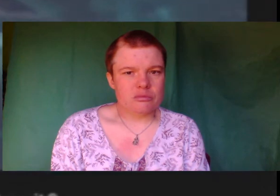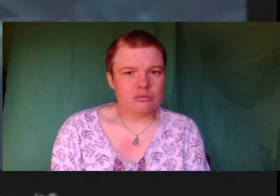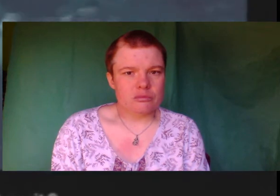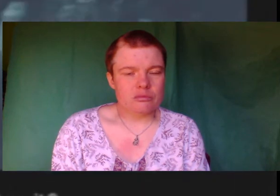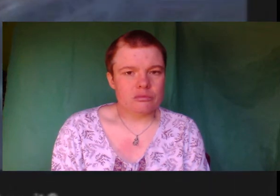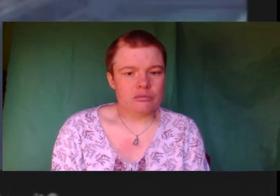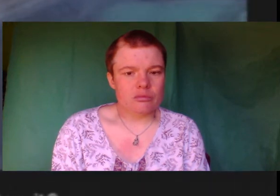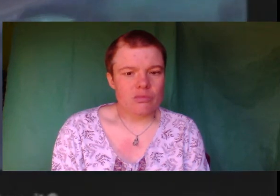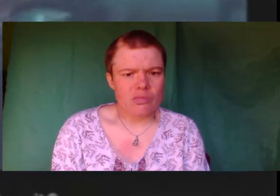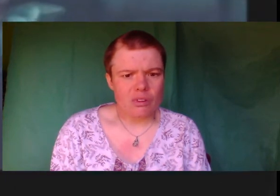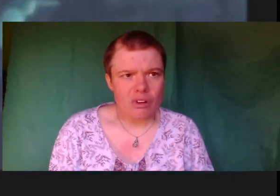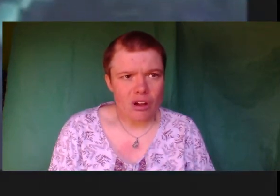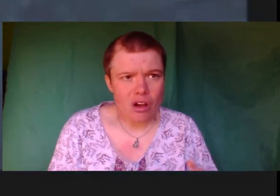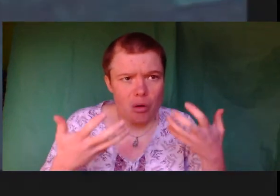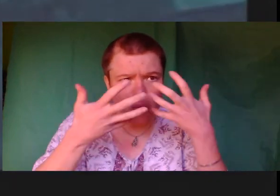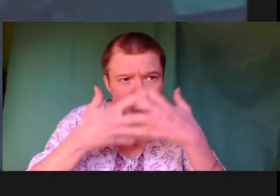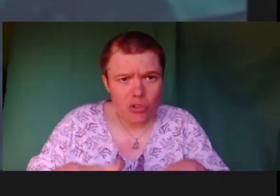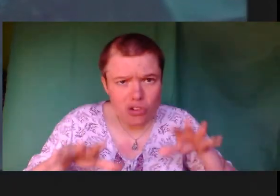How do I stop it?